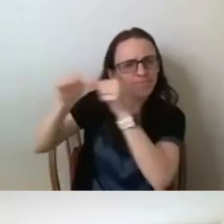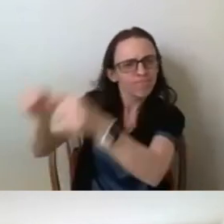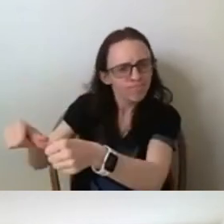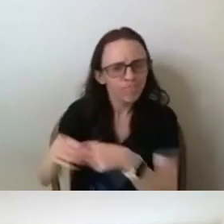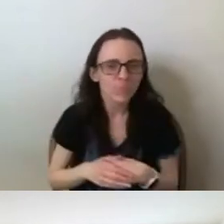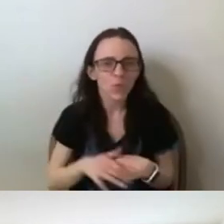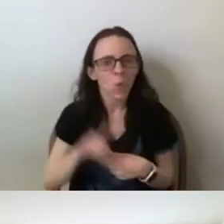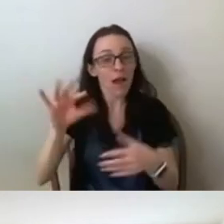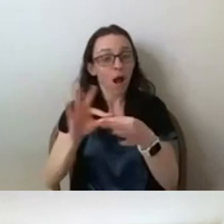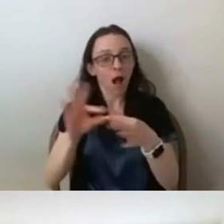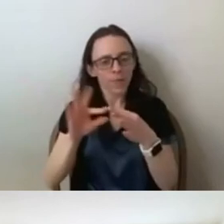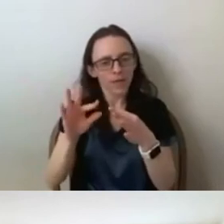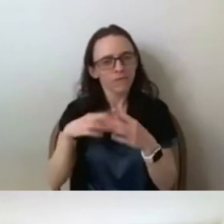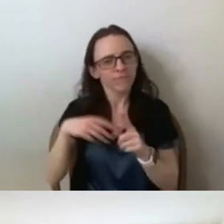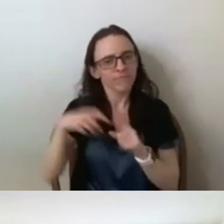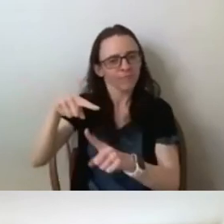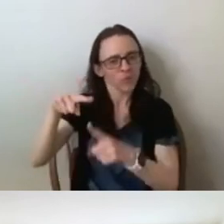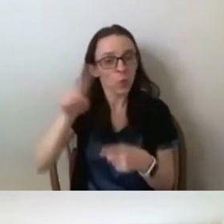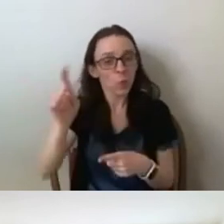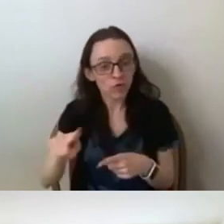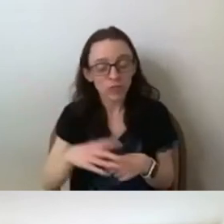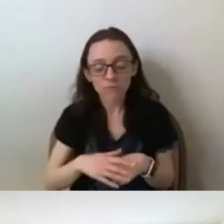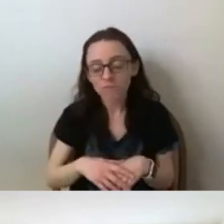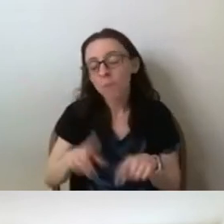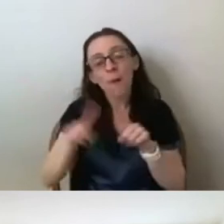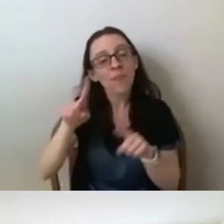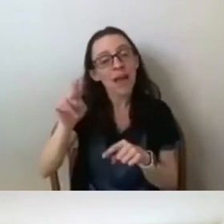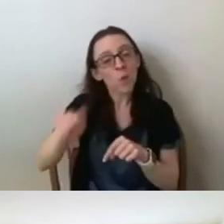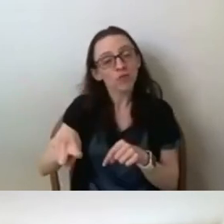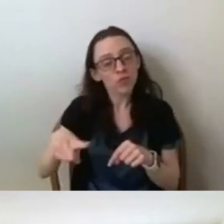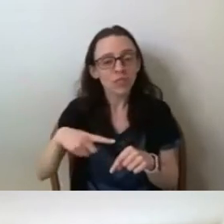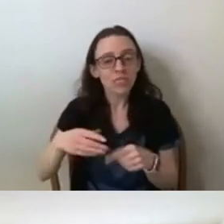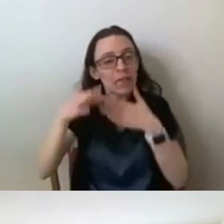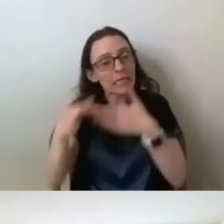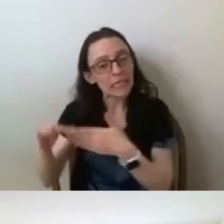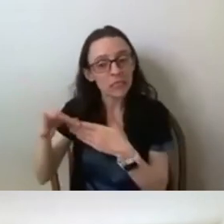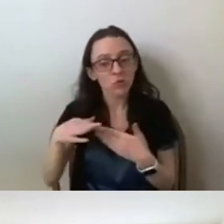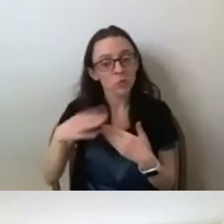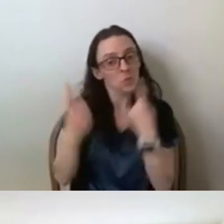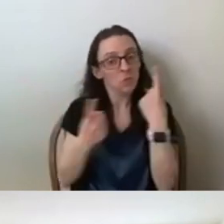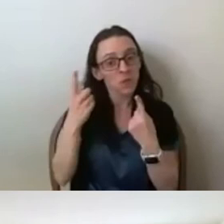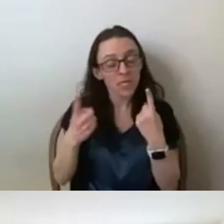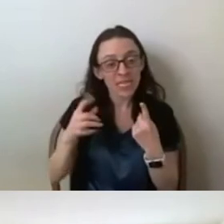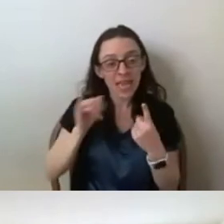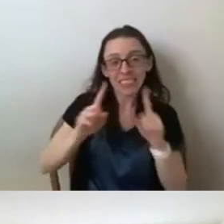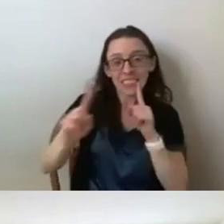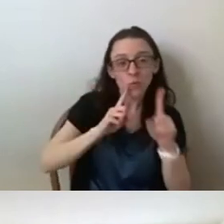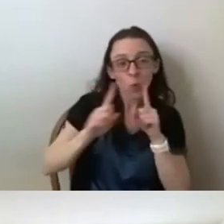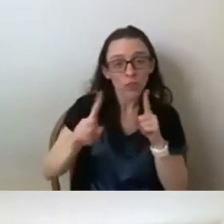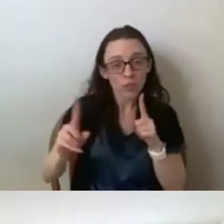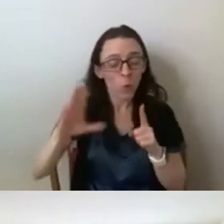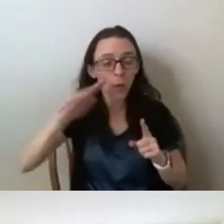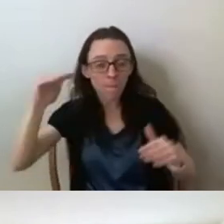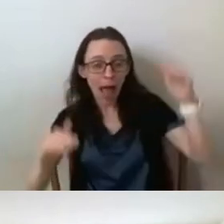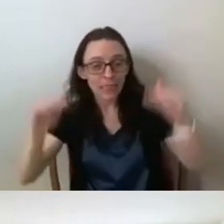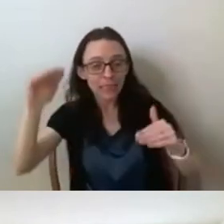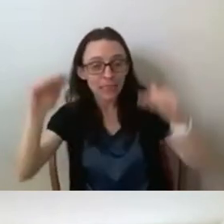And the broader question is that it suggests that discourses encounter discourses kind of balance each other out over